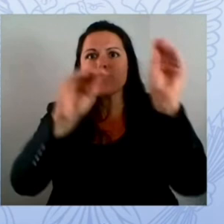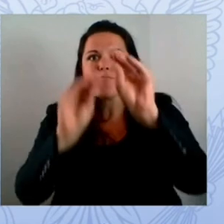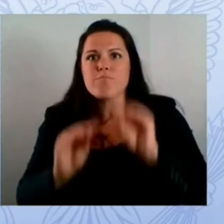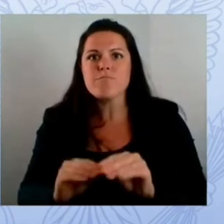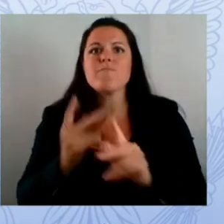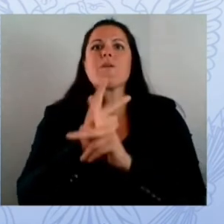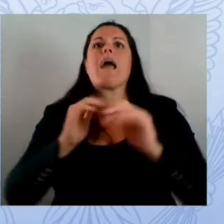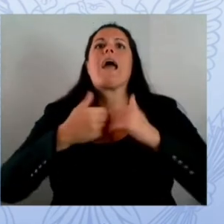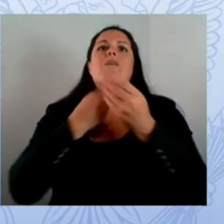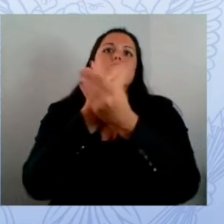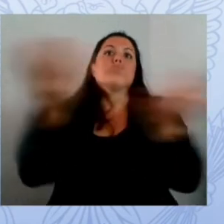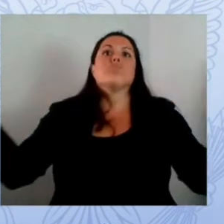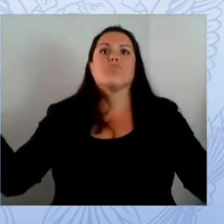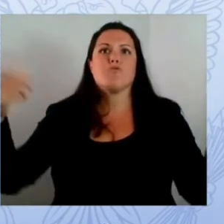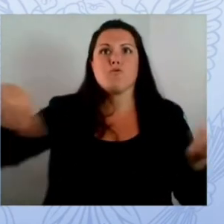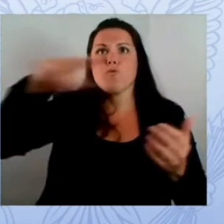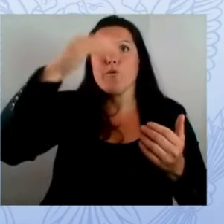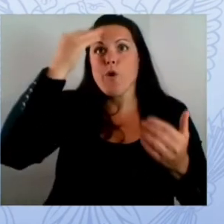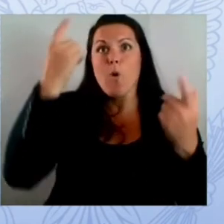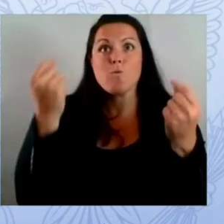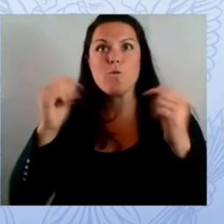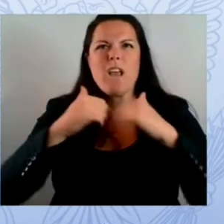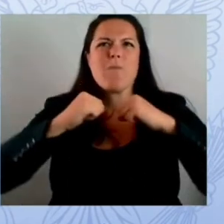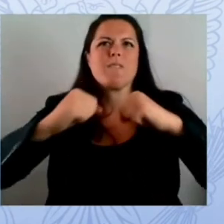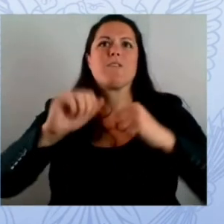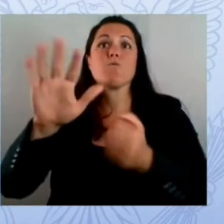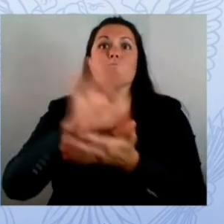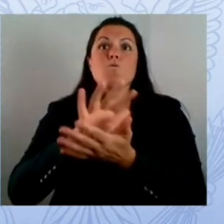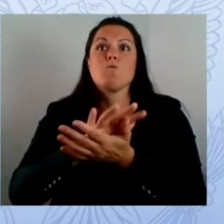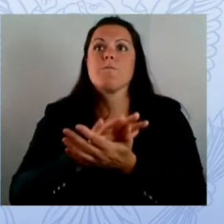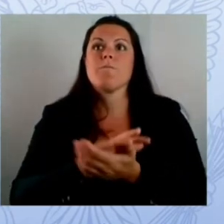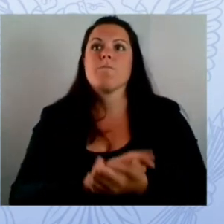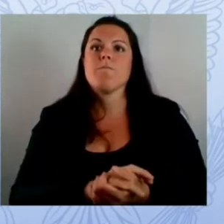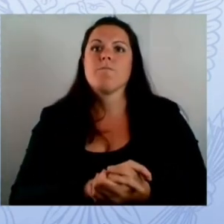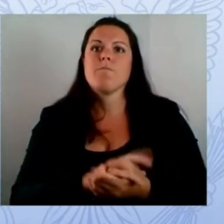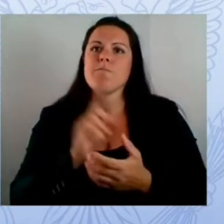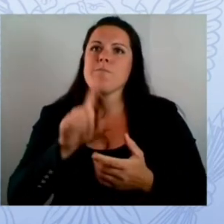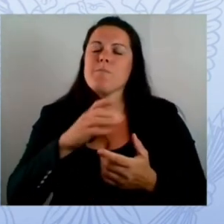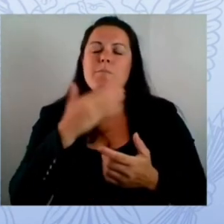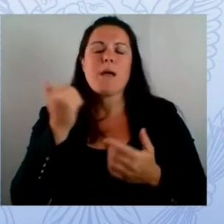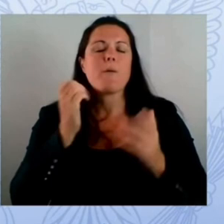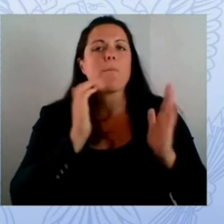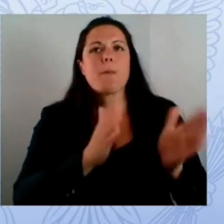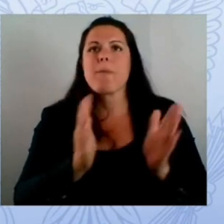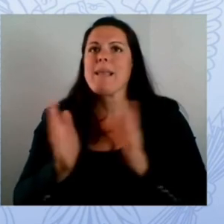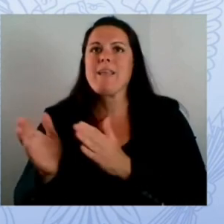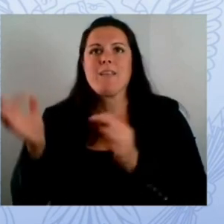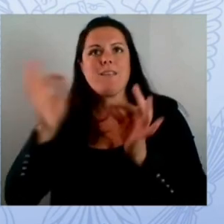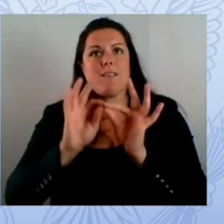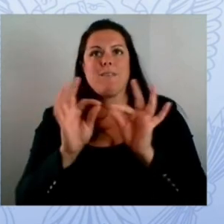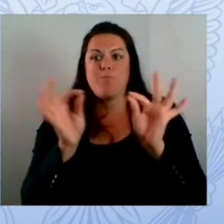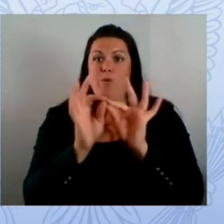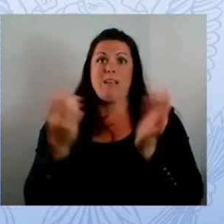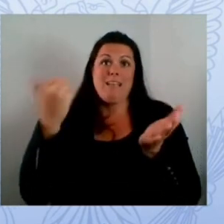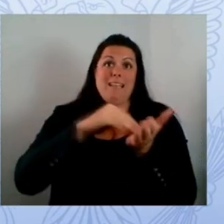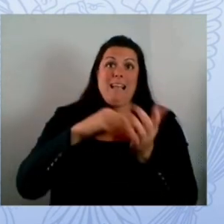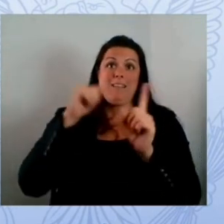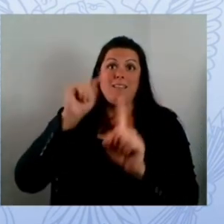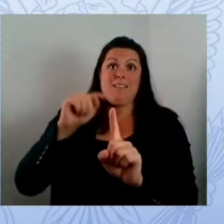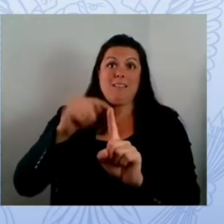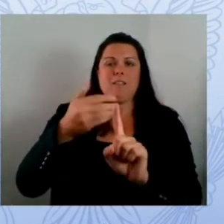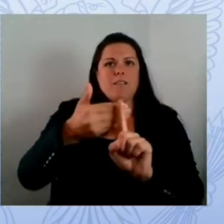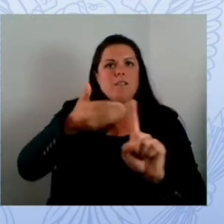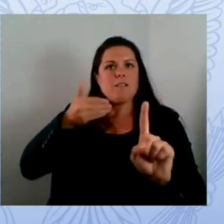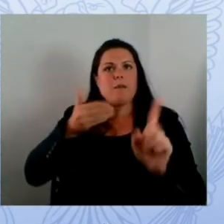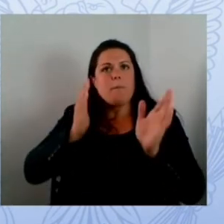is to prepare and if you can prepare and put together incident response plans we do it all the time as teachers we have fire drills we have